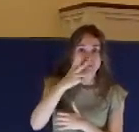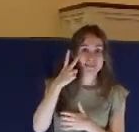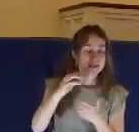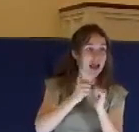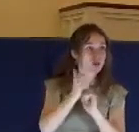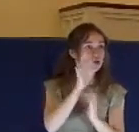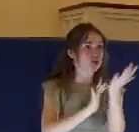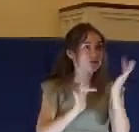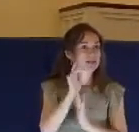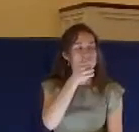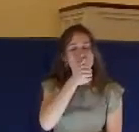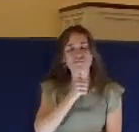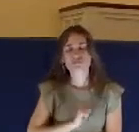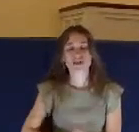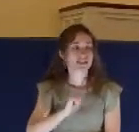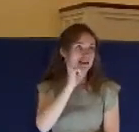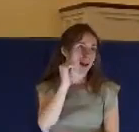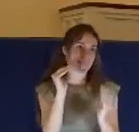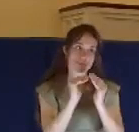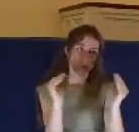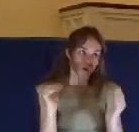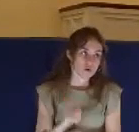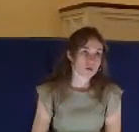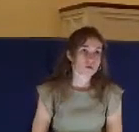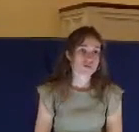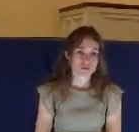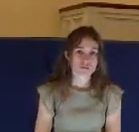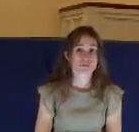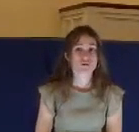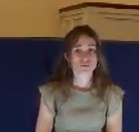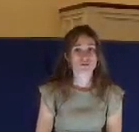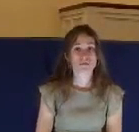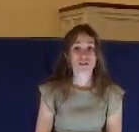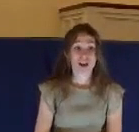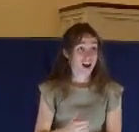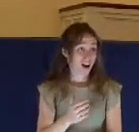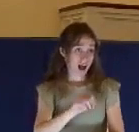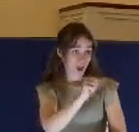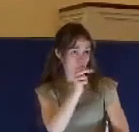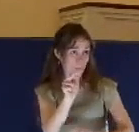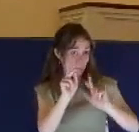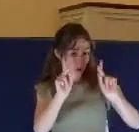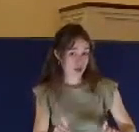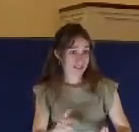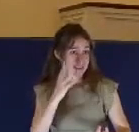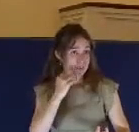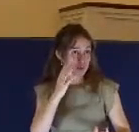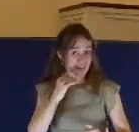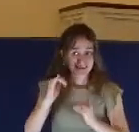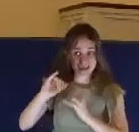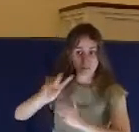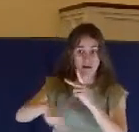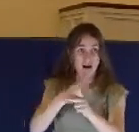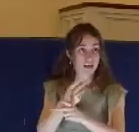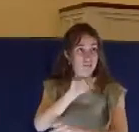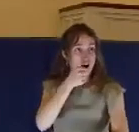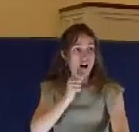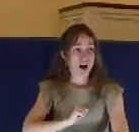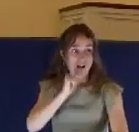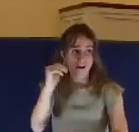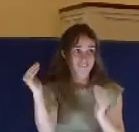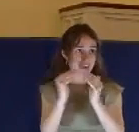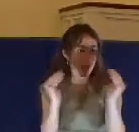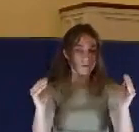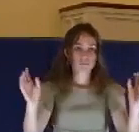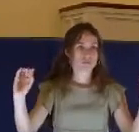unjustly. No one suffered injustice like Jesus did. Nobody. You know why? Because